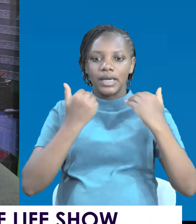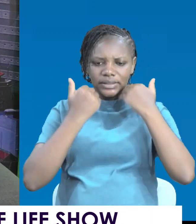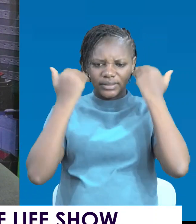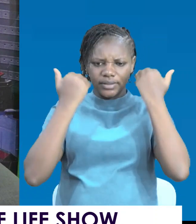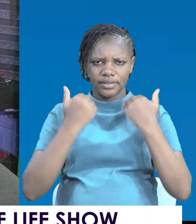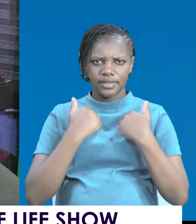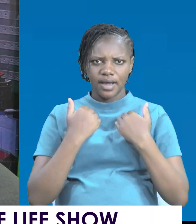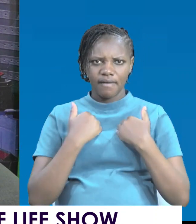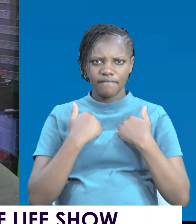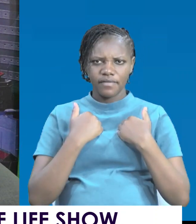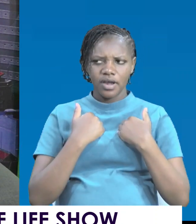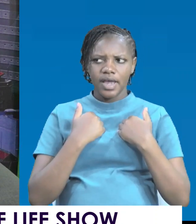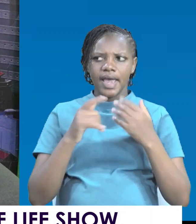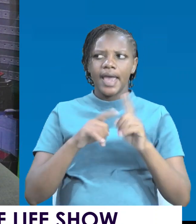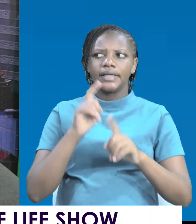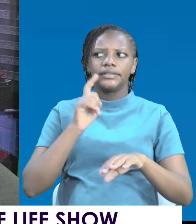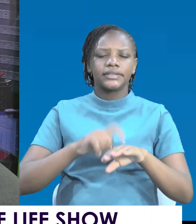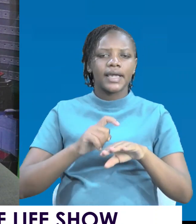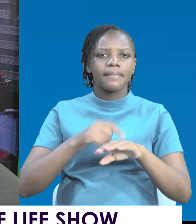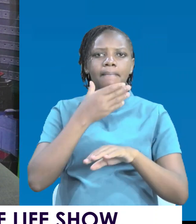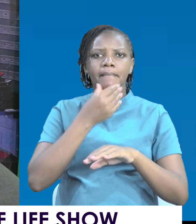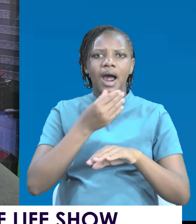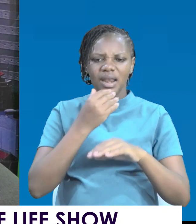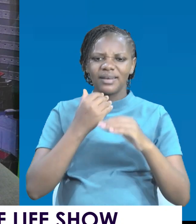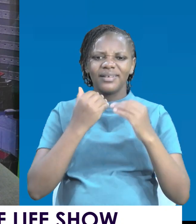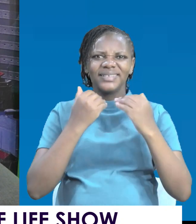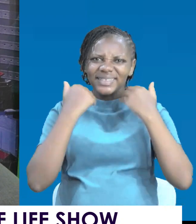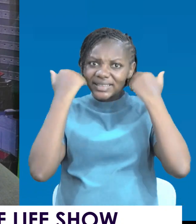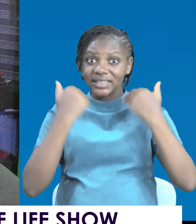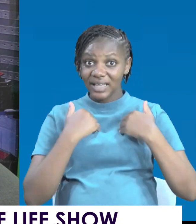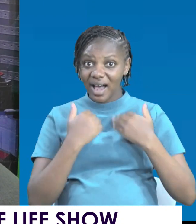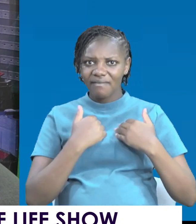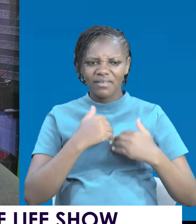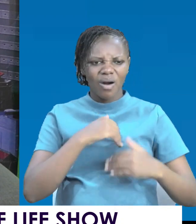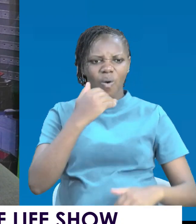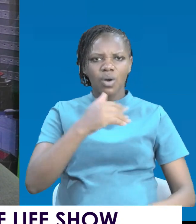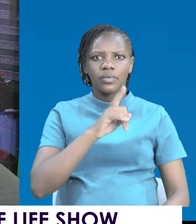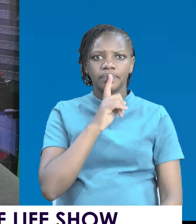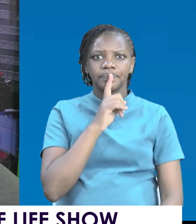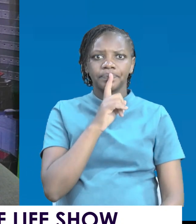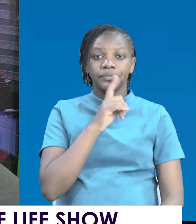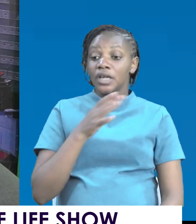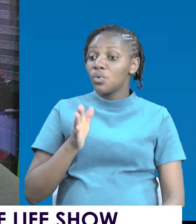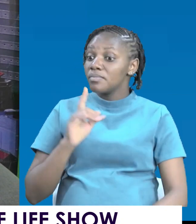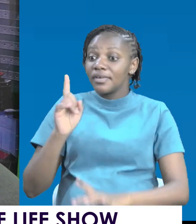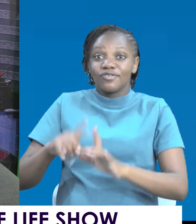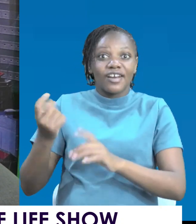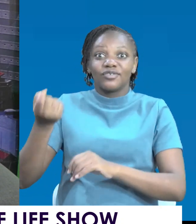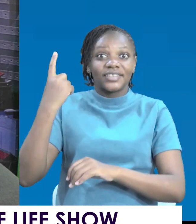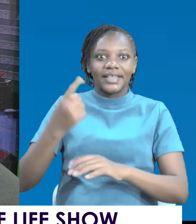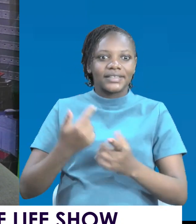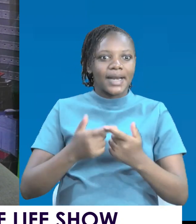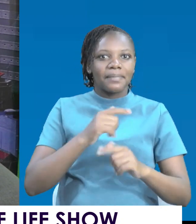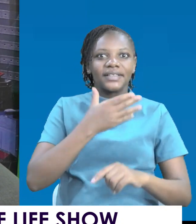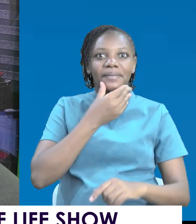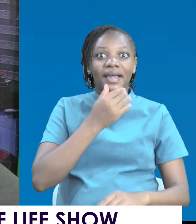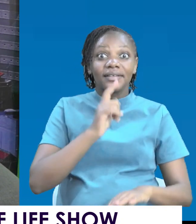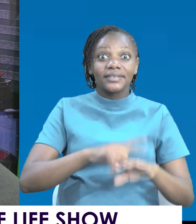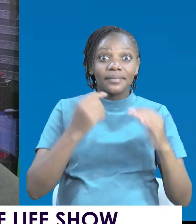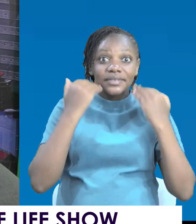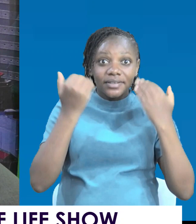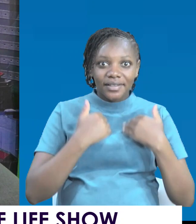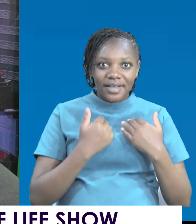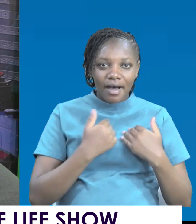when a man is under pressure, trust you me, a man goes quiet. Women, you may not understand it. Many men